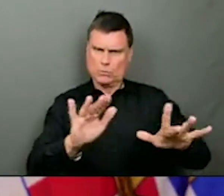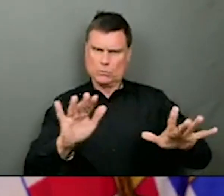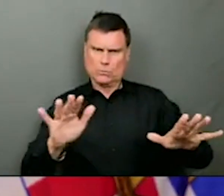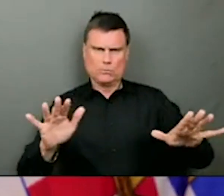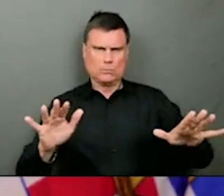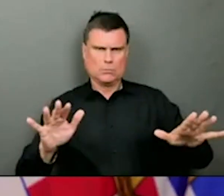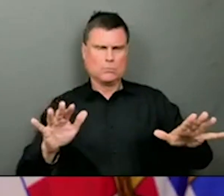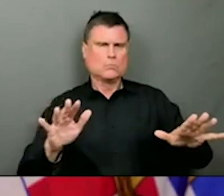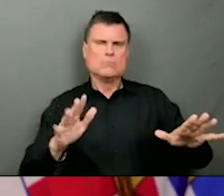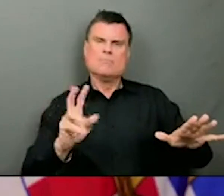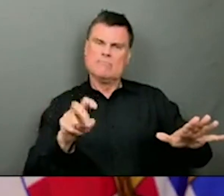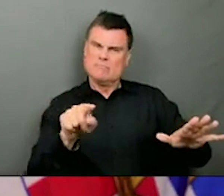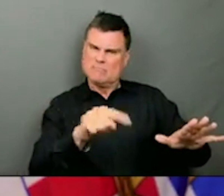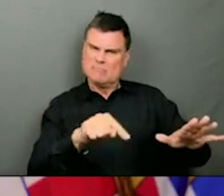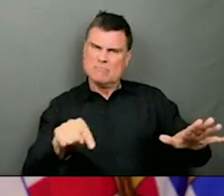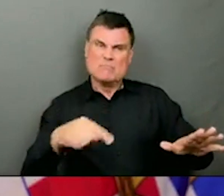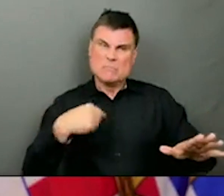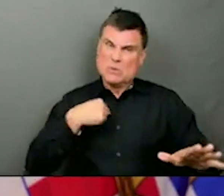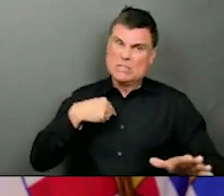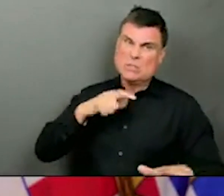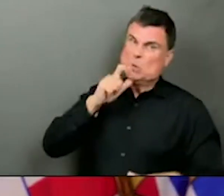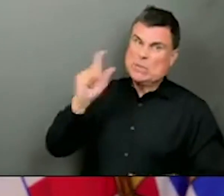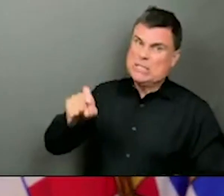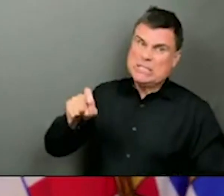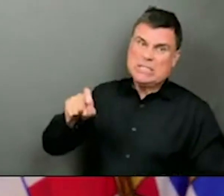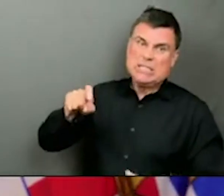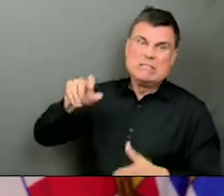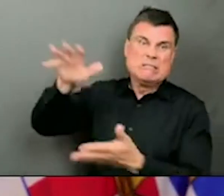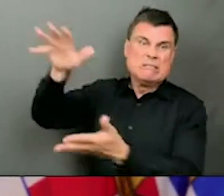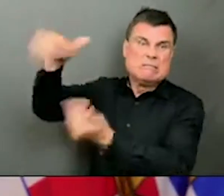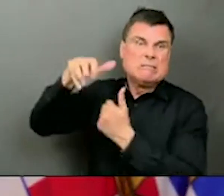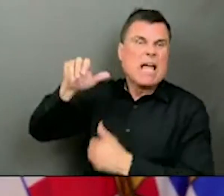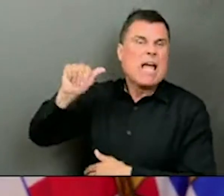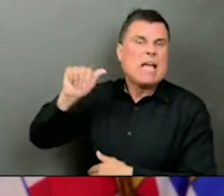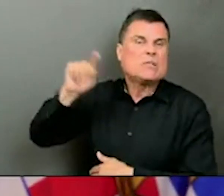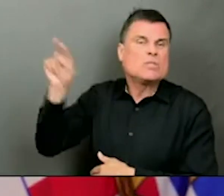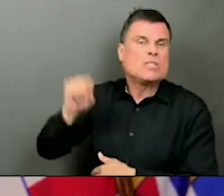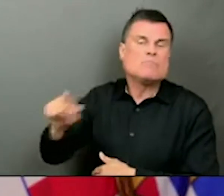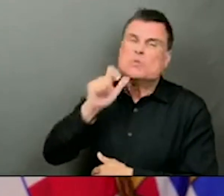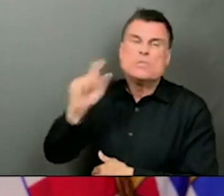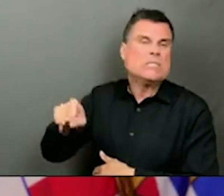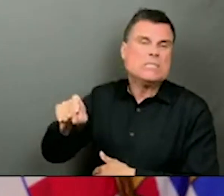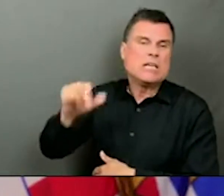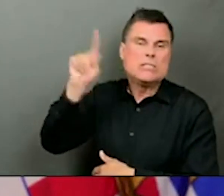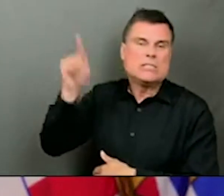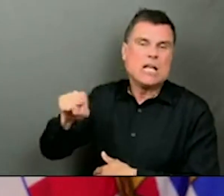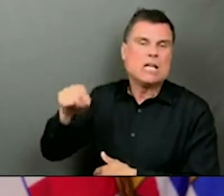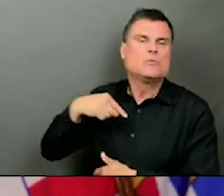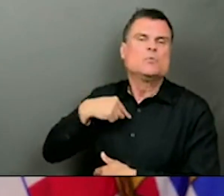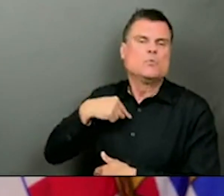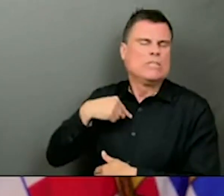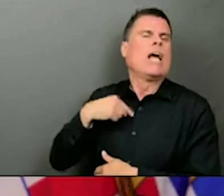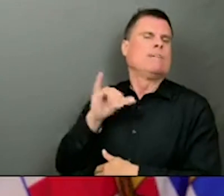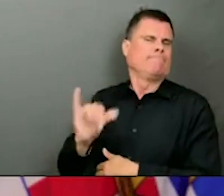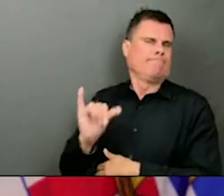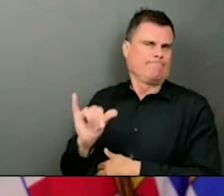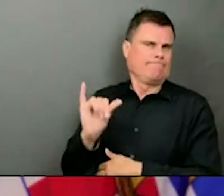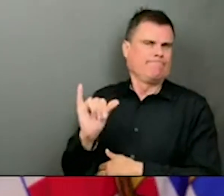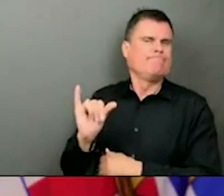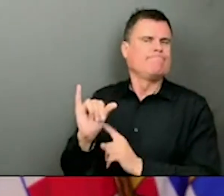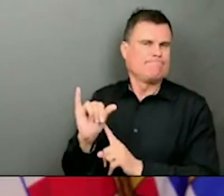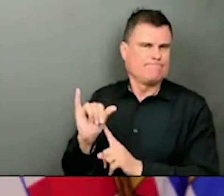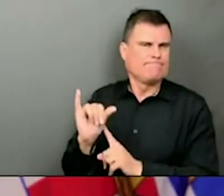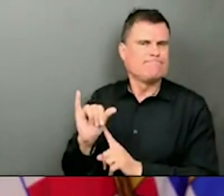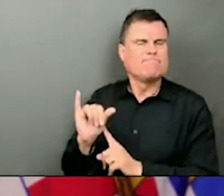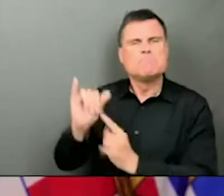second doses and for people who can't for a variety of reasons have the mRNA vaccines was